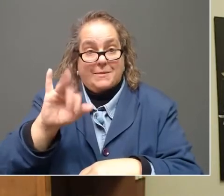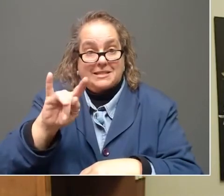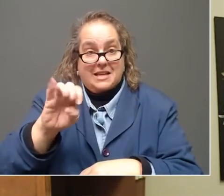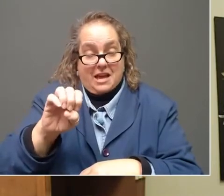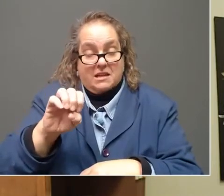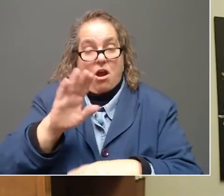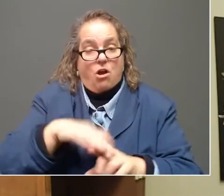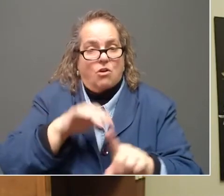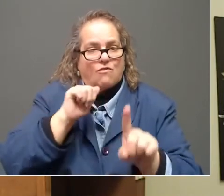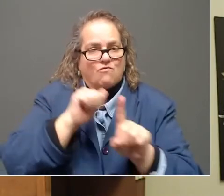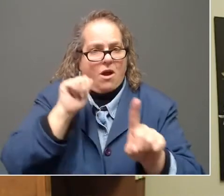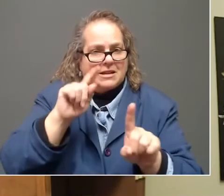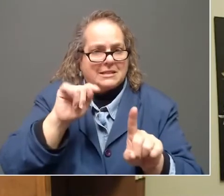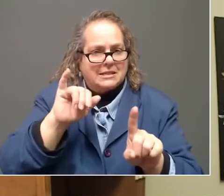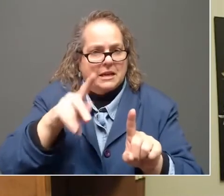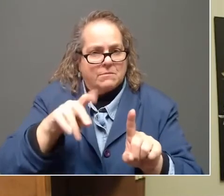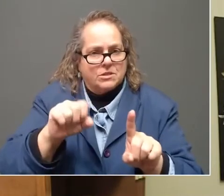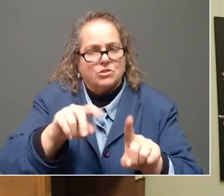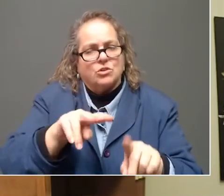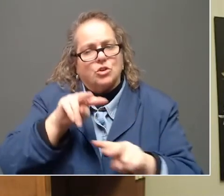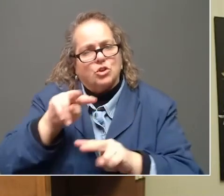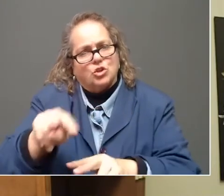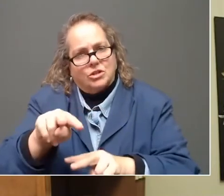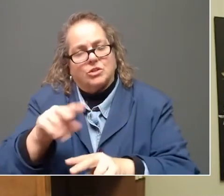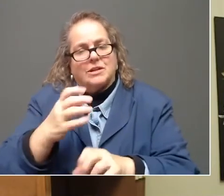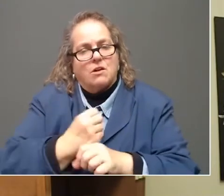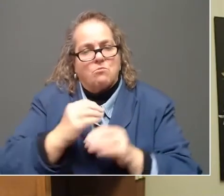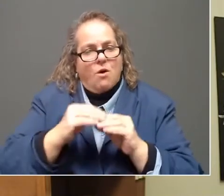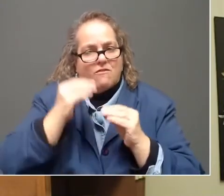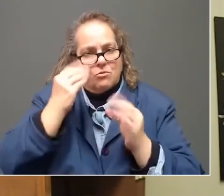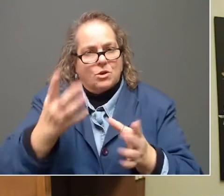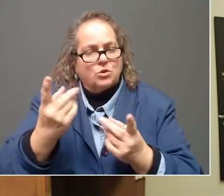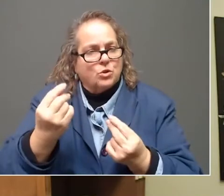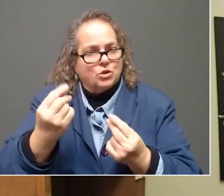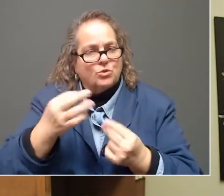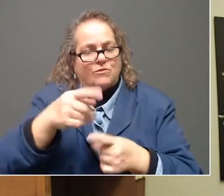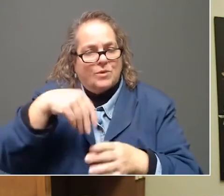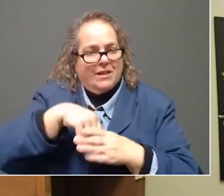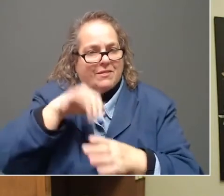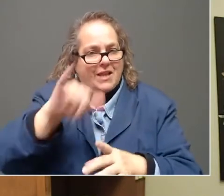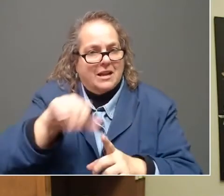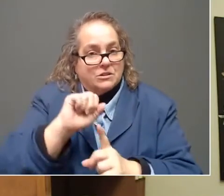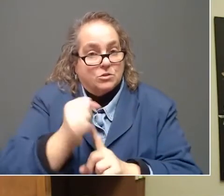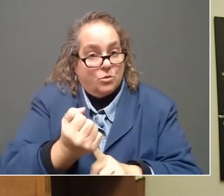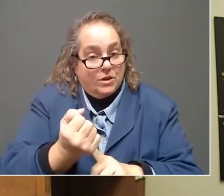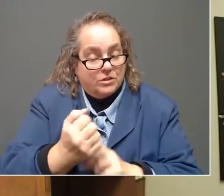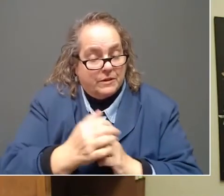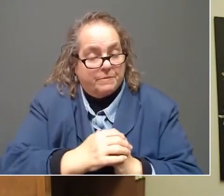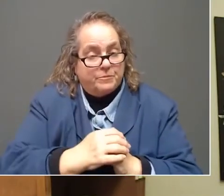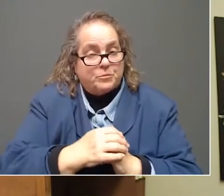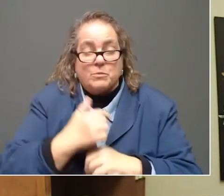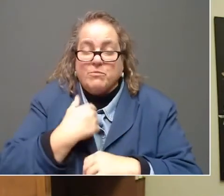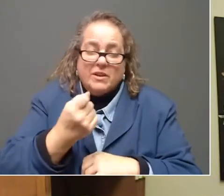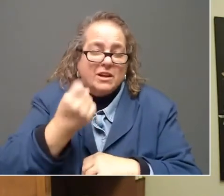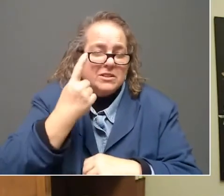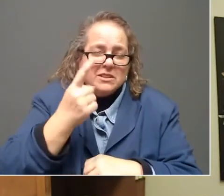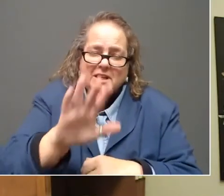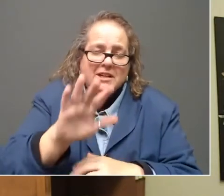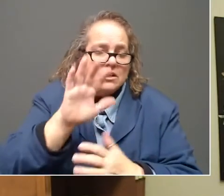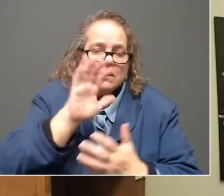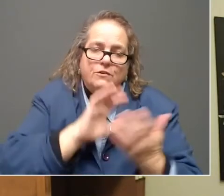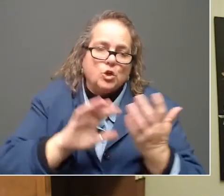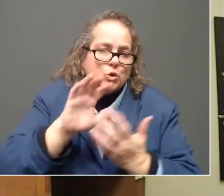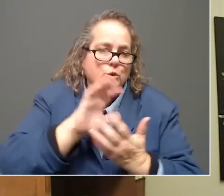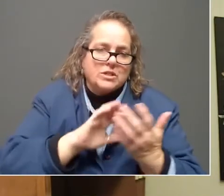information about what to do if you are in that situation. And we understand this is confusing that we have